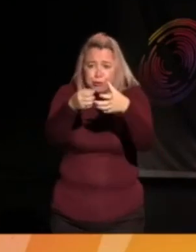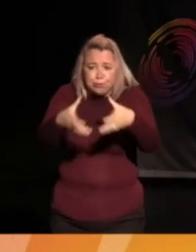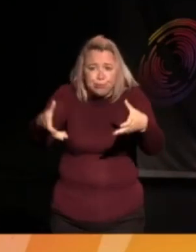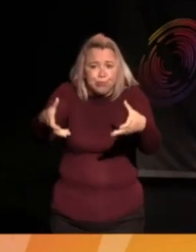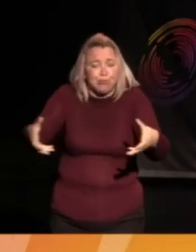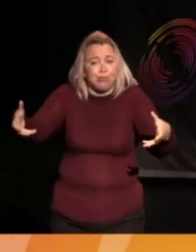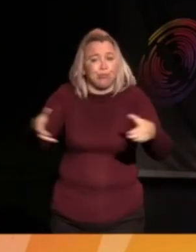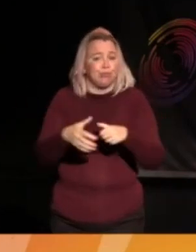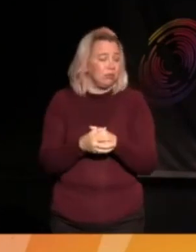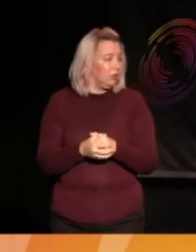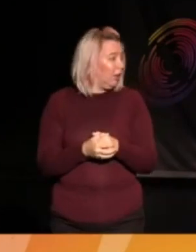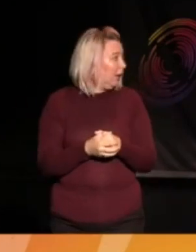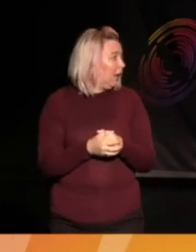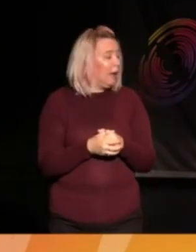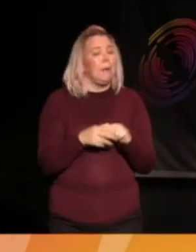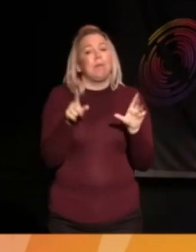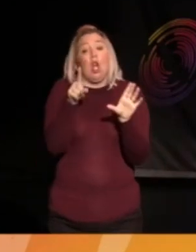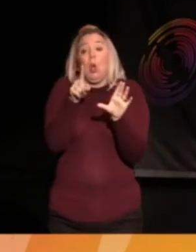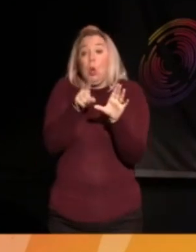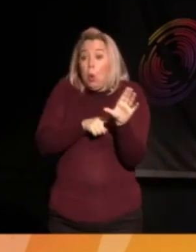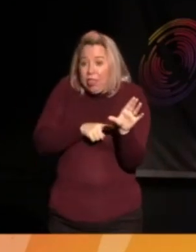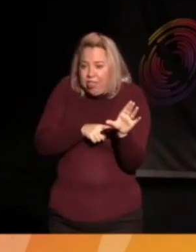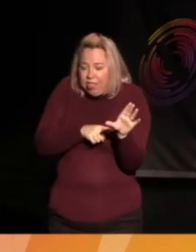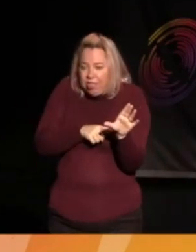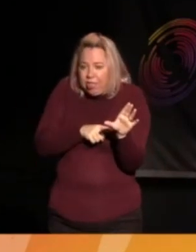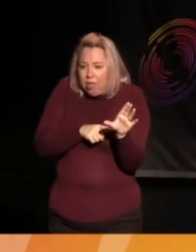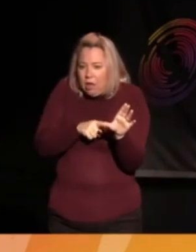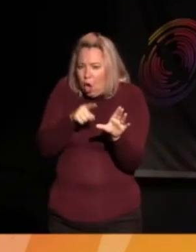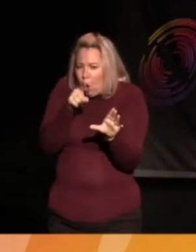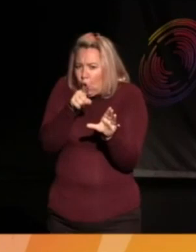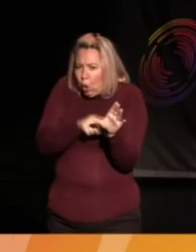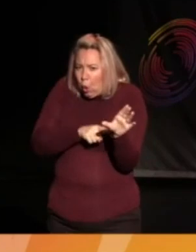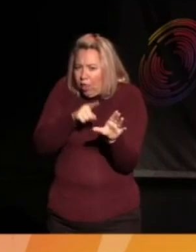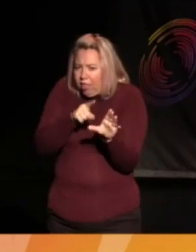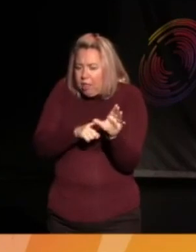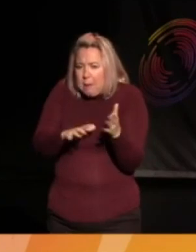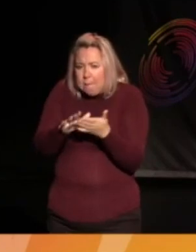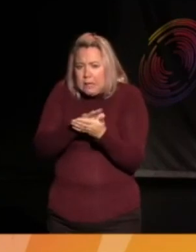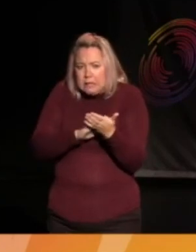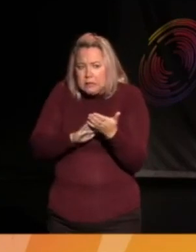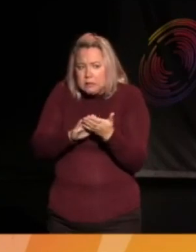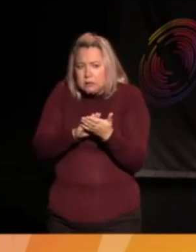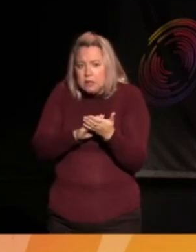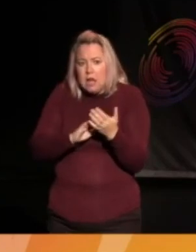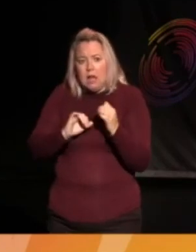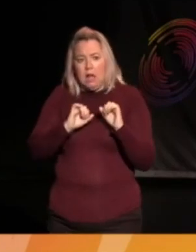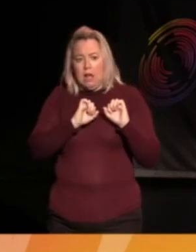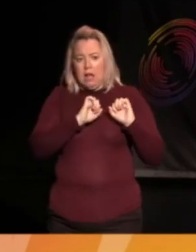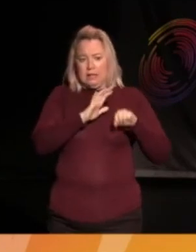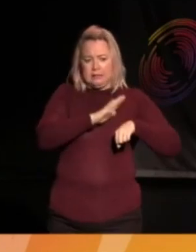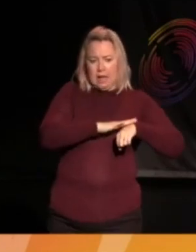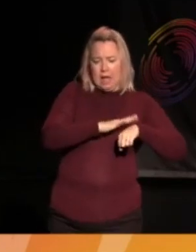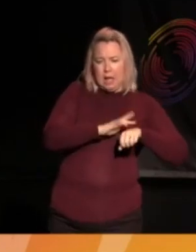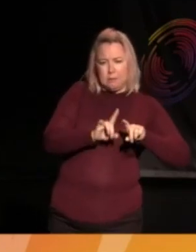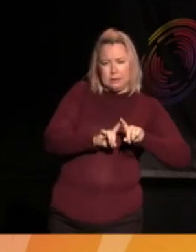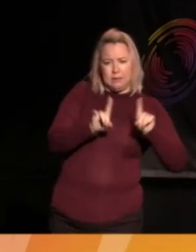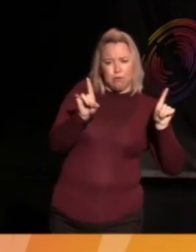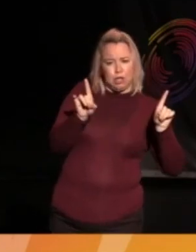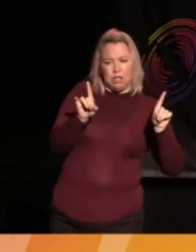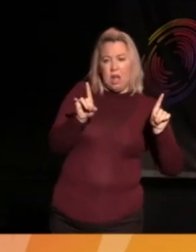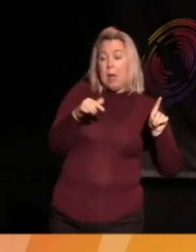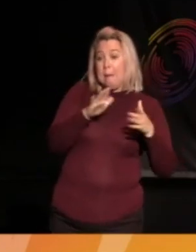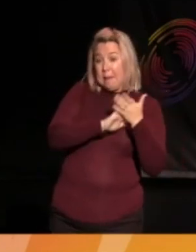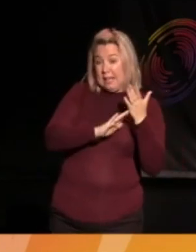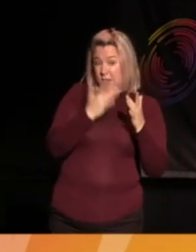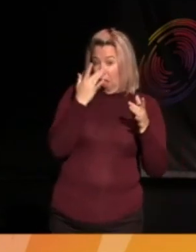Okay. So it's a youth strike, which means that people use their time differently. In other words, they don't go into formal